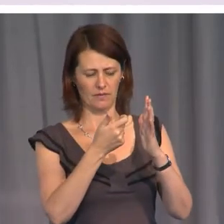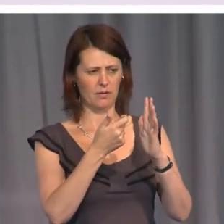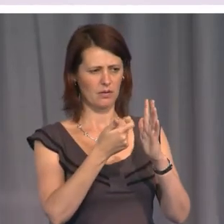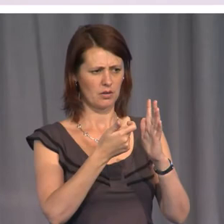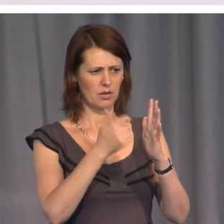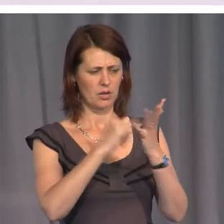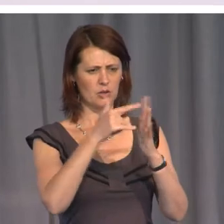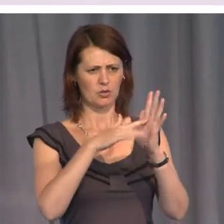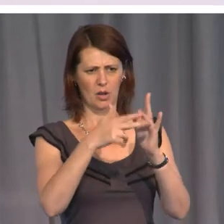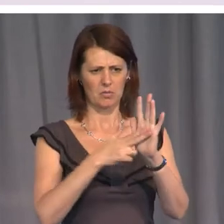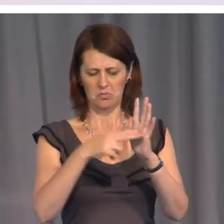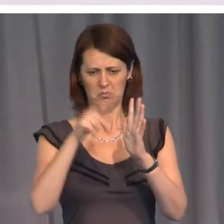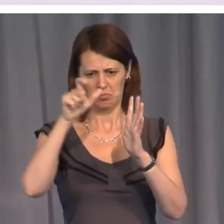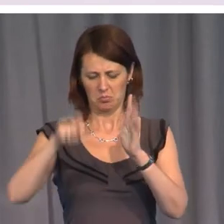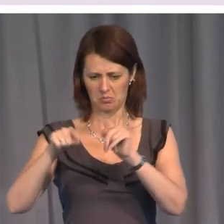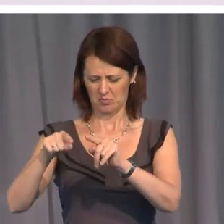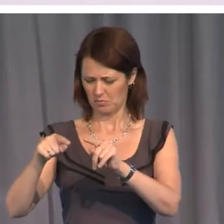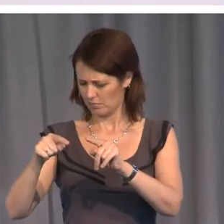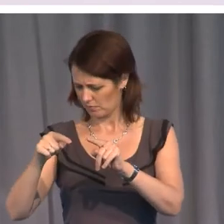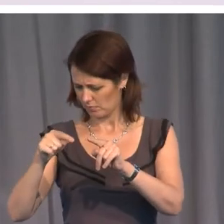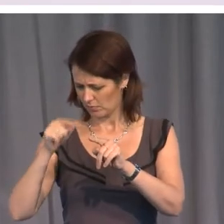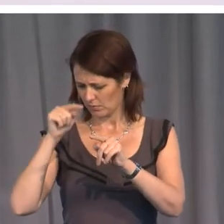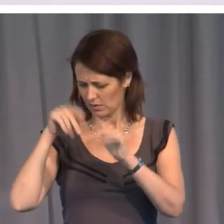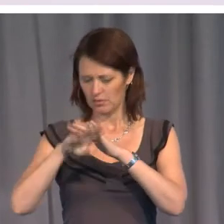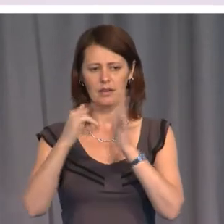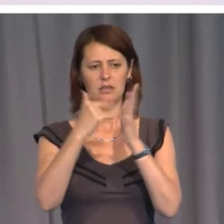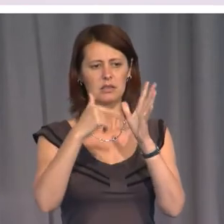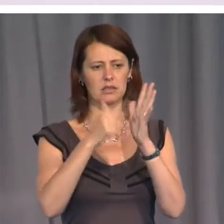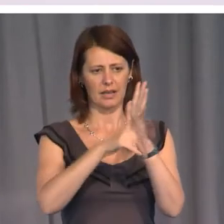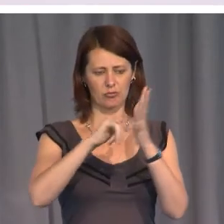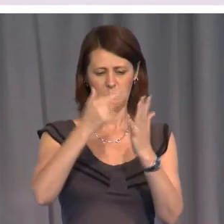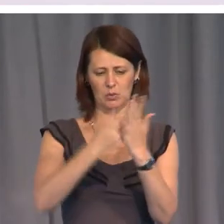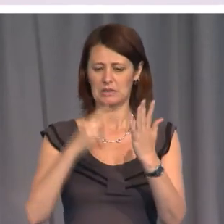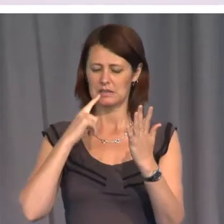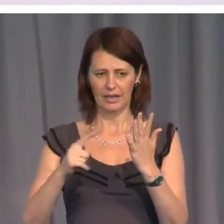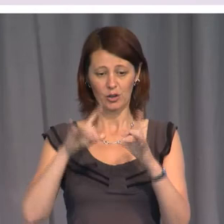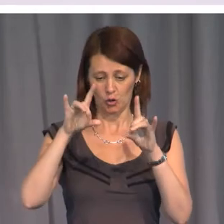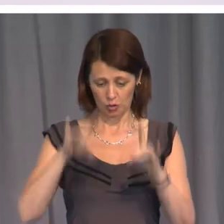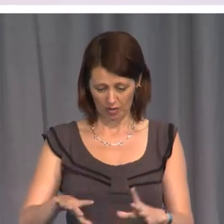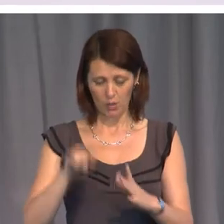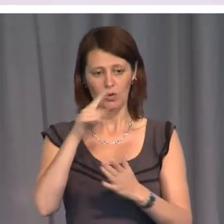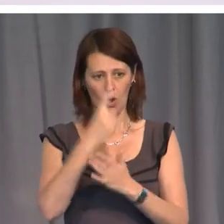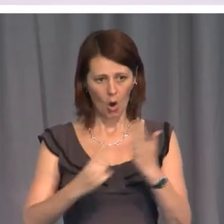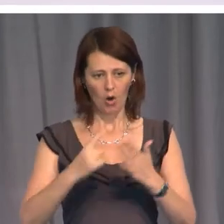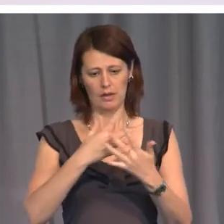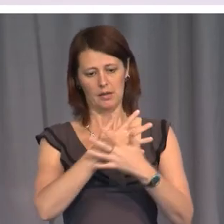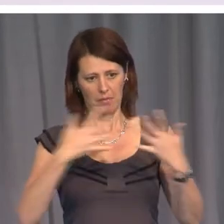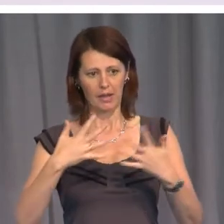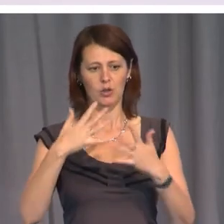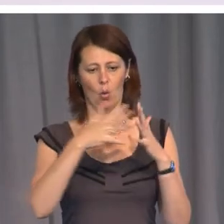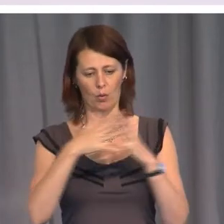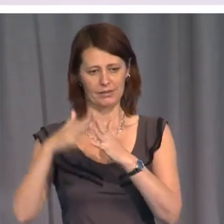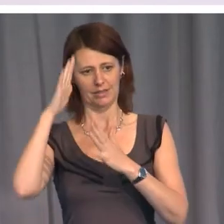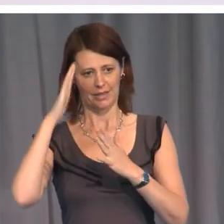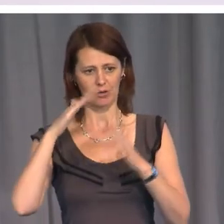2007, in its annual status report, said that Australia was, I quote, the only major Western country